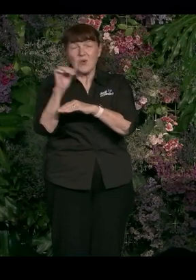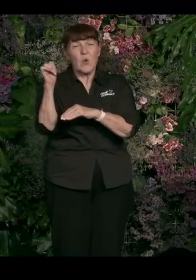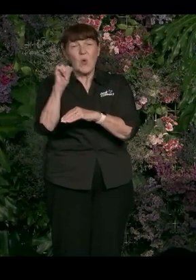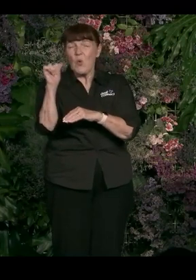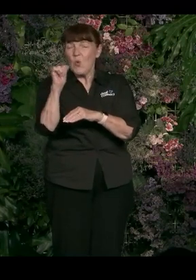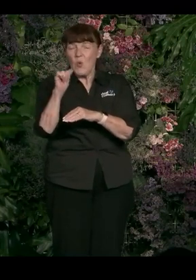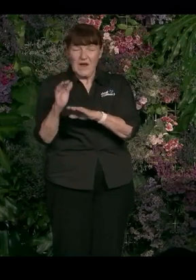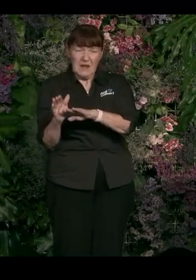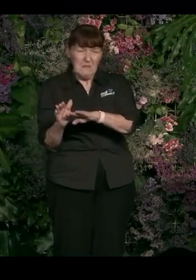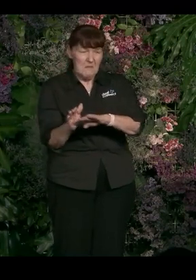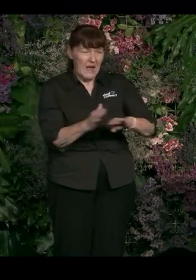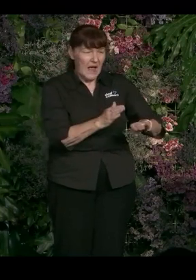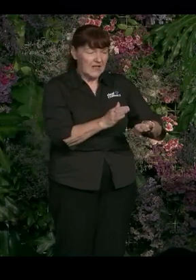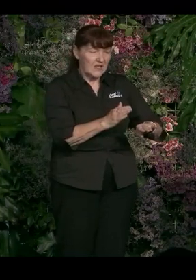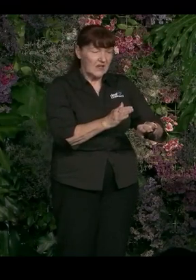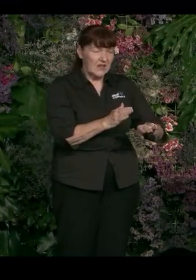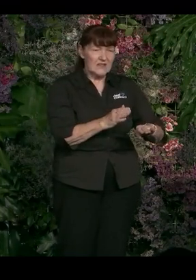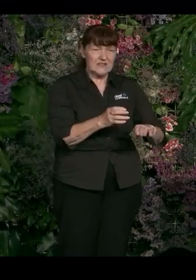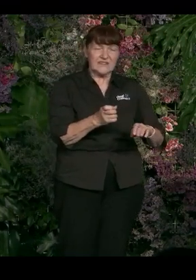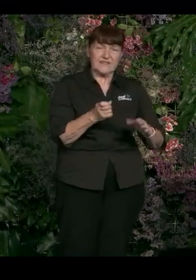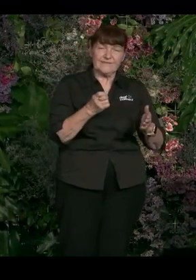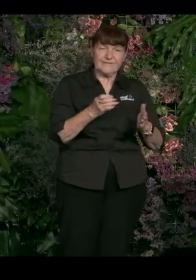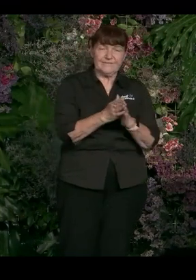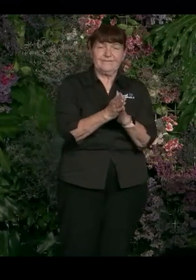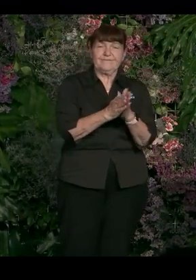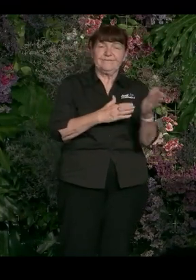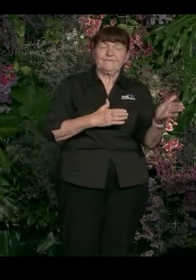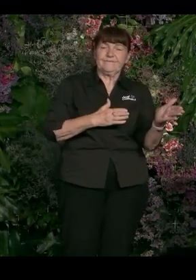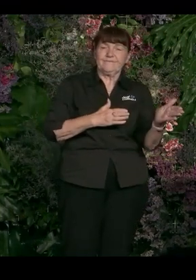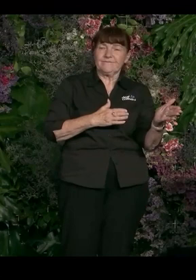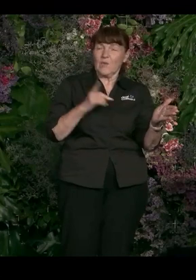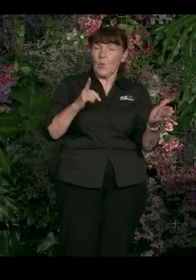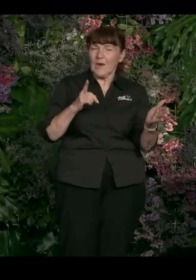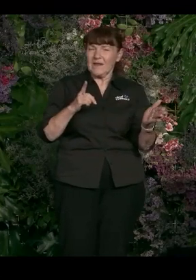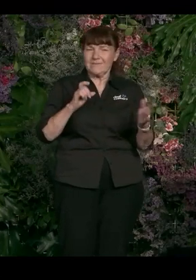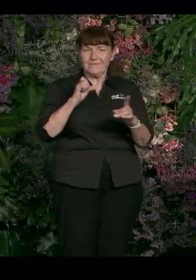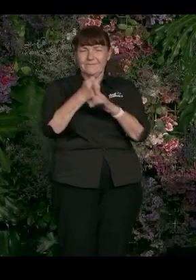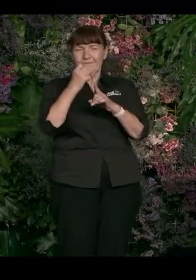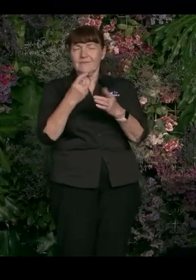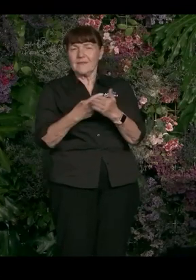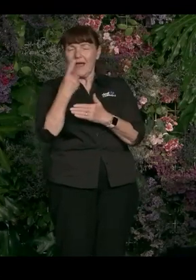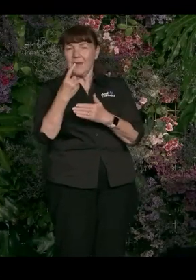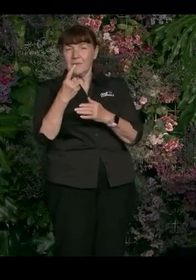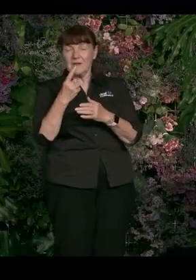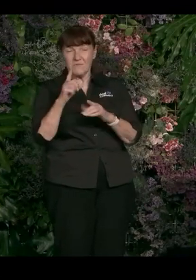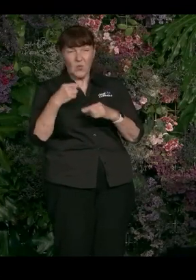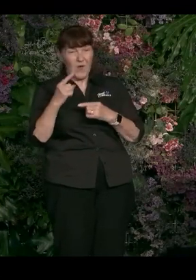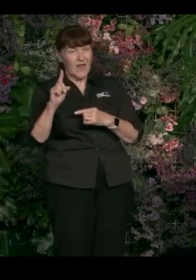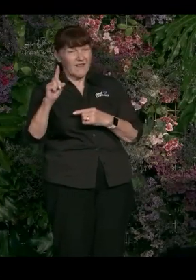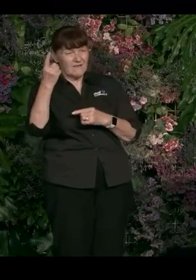marginalised, disenfranchised, economically vulnerable. When these big shocks happen, we're the first to be affected.